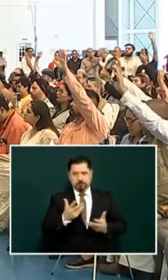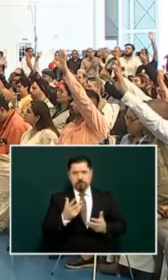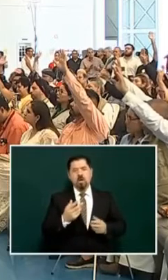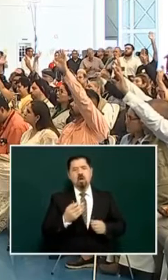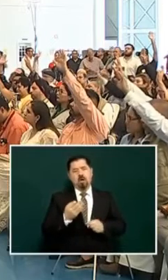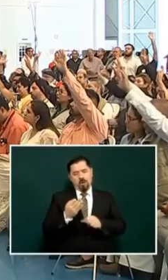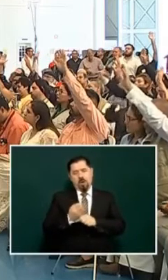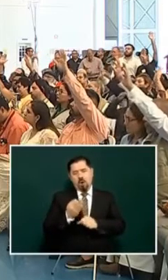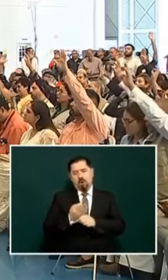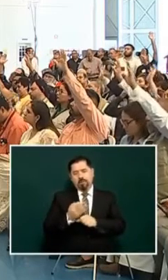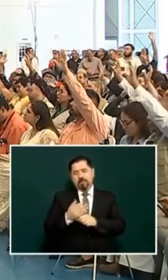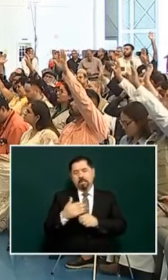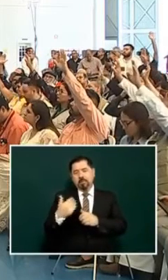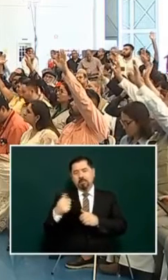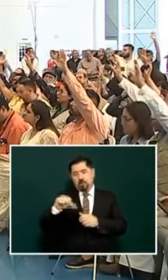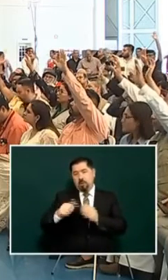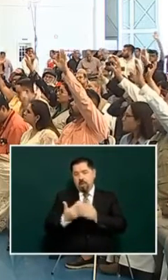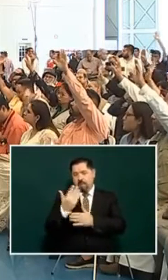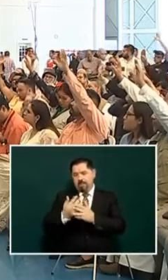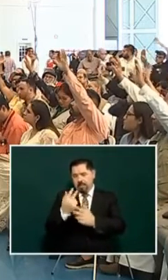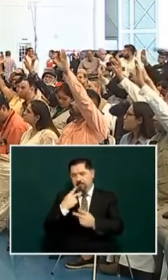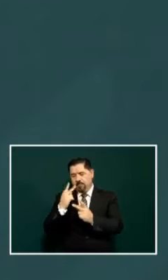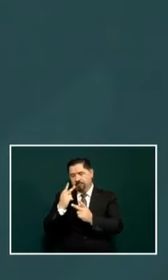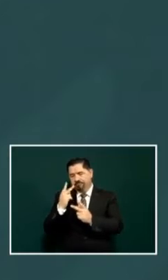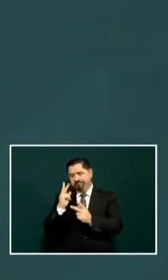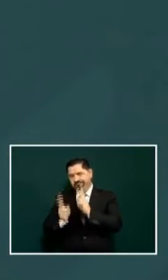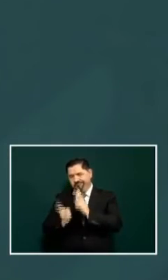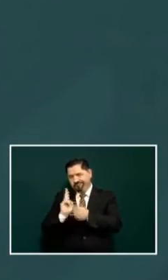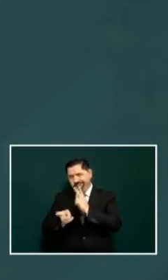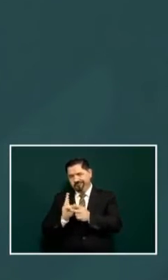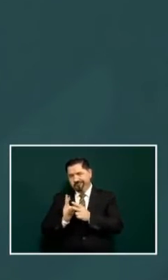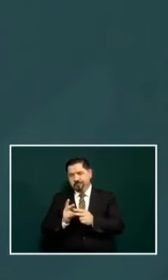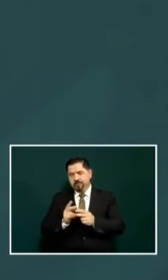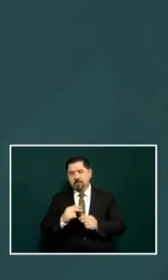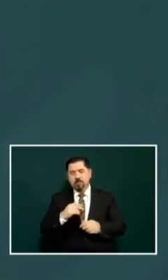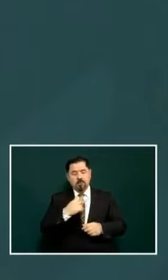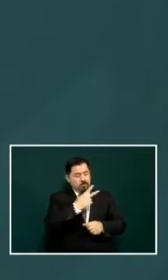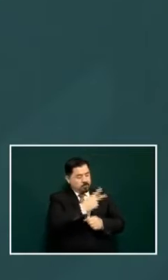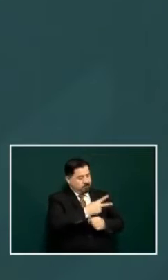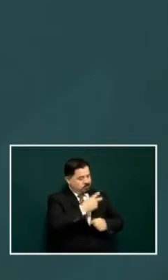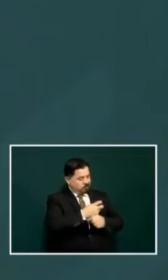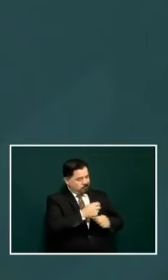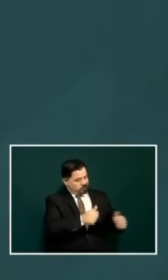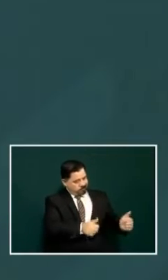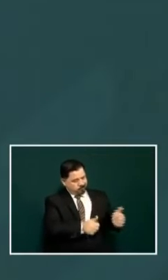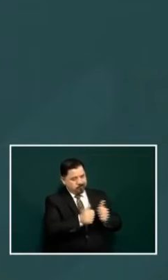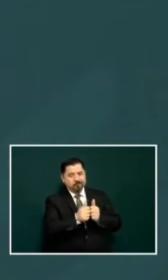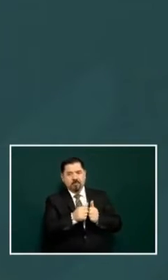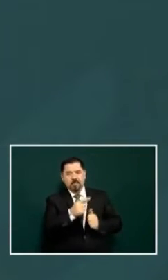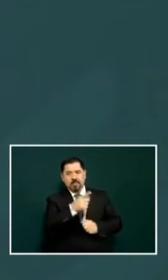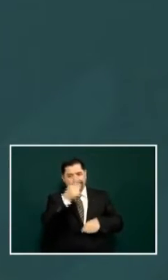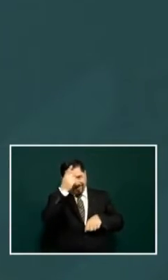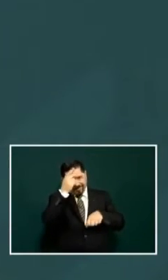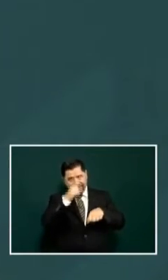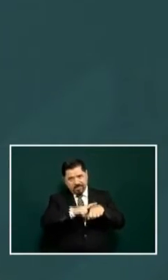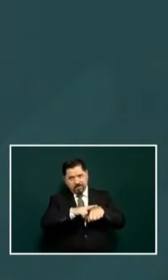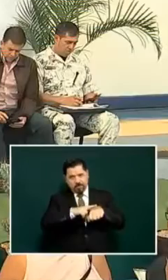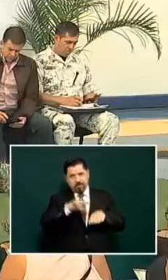and that is what we are going to be talking about with them and I will be accompanied by the director